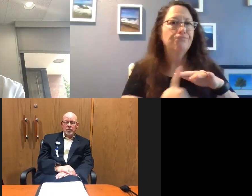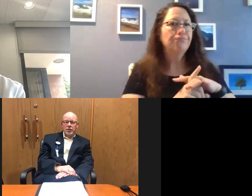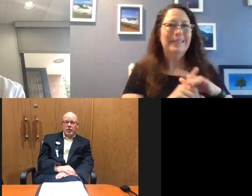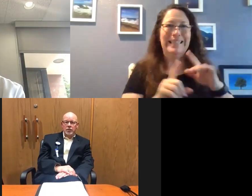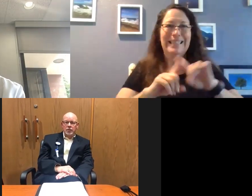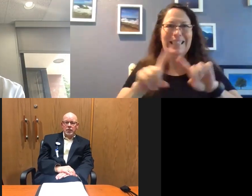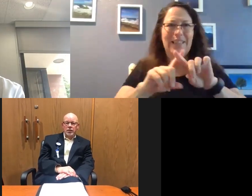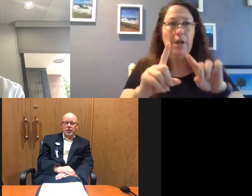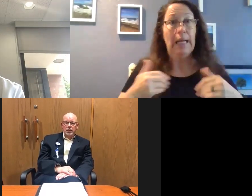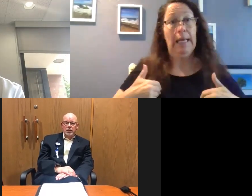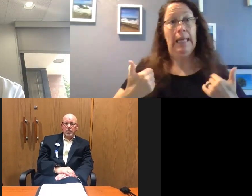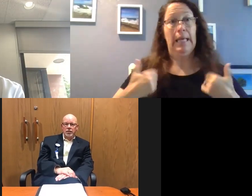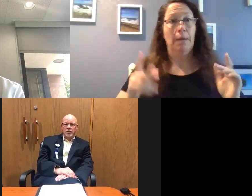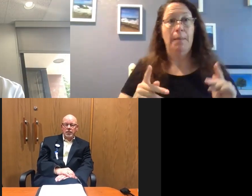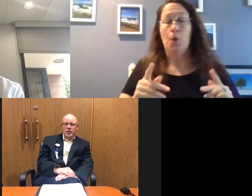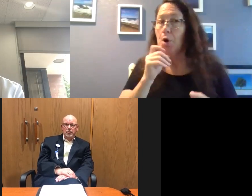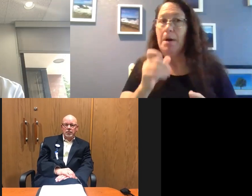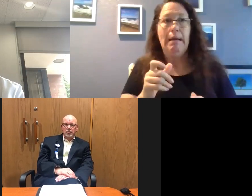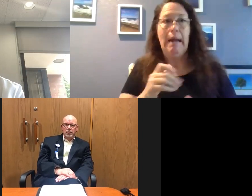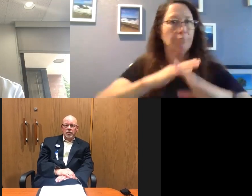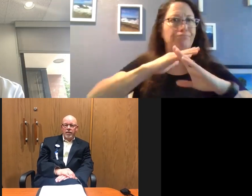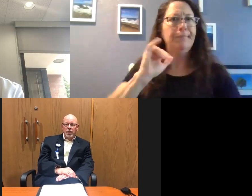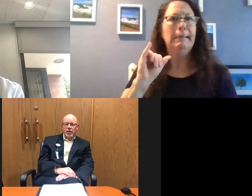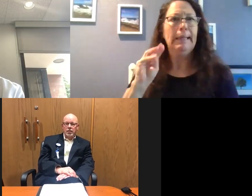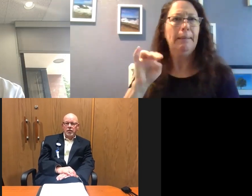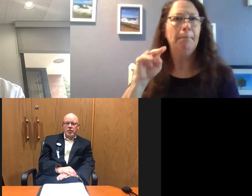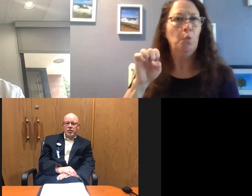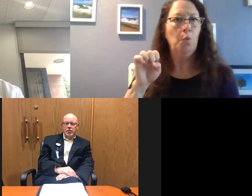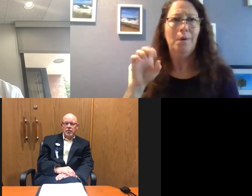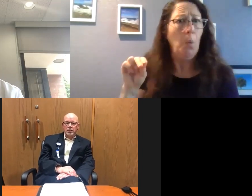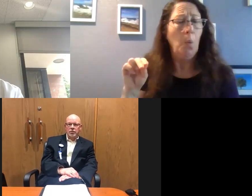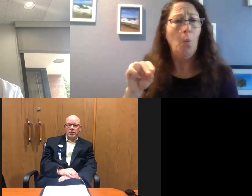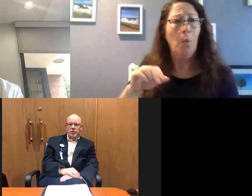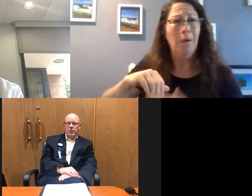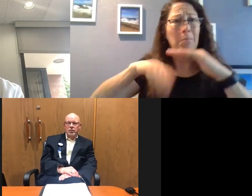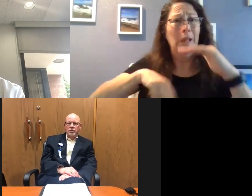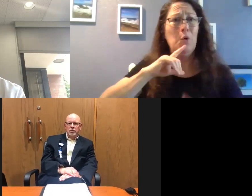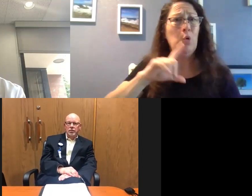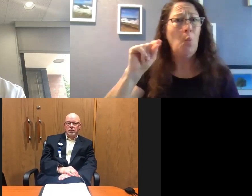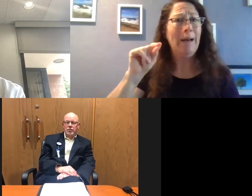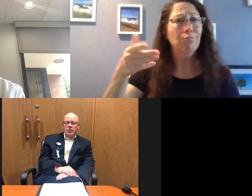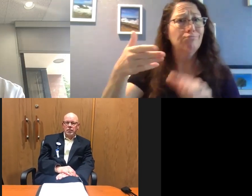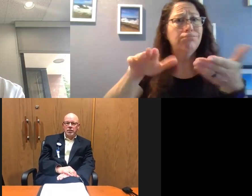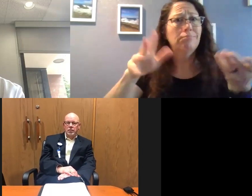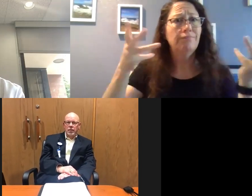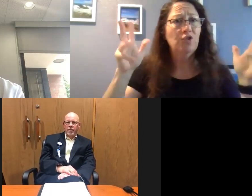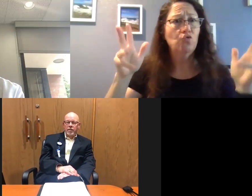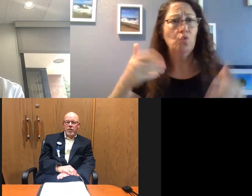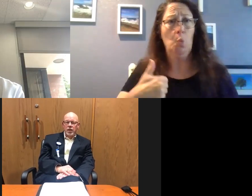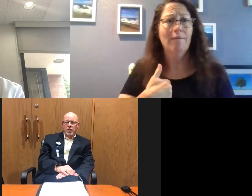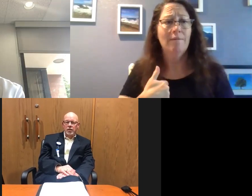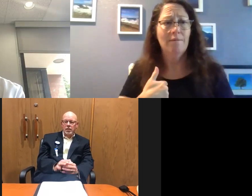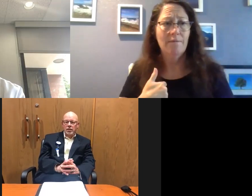The young people are not immune. Uh, you know, there's unfortunately under 20 year olds that have died. Uh, we've had, uh,